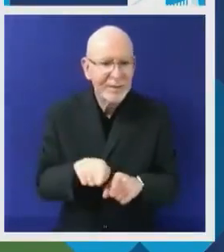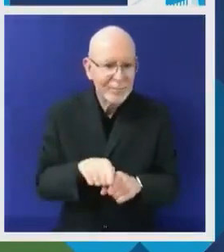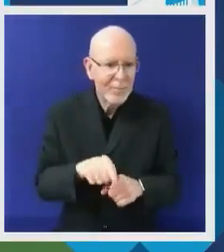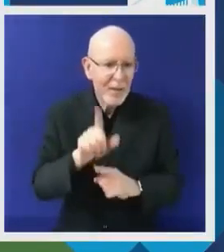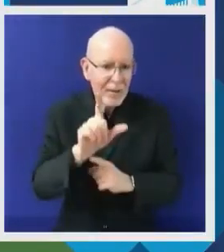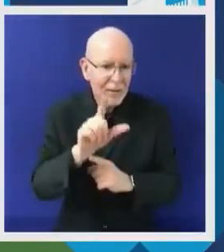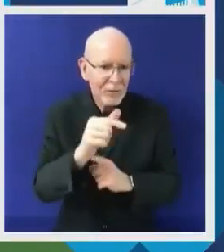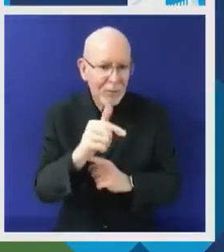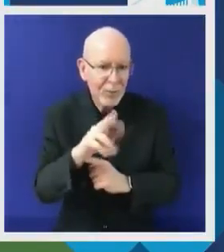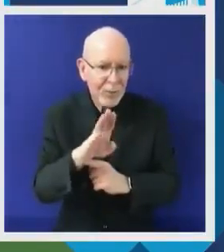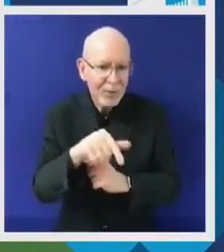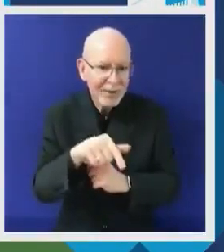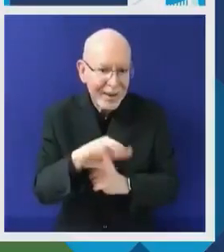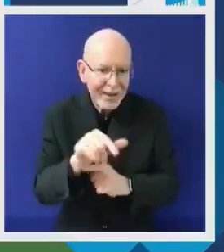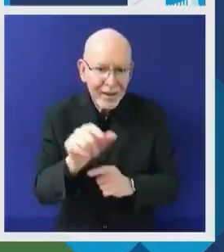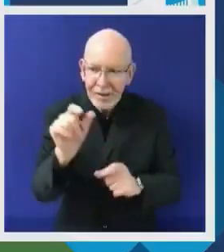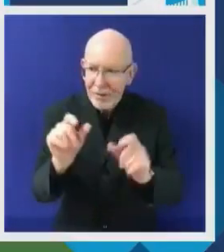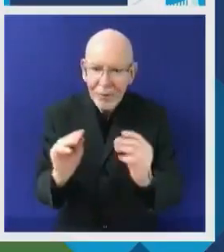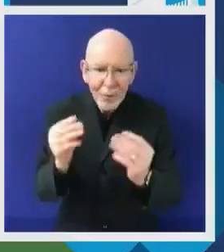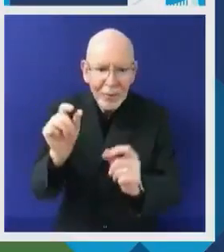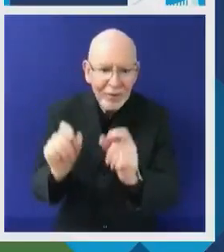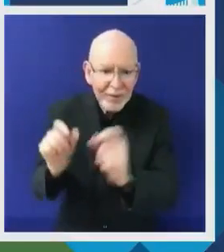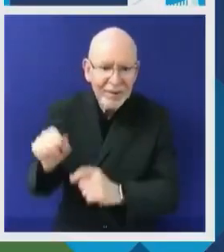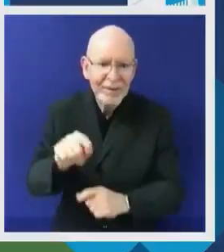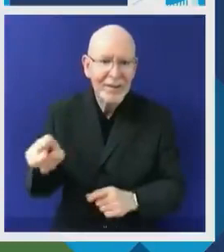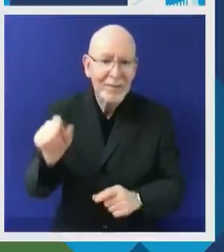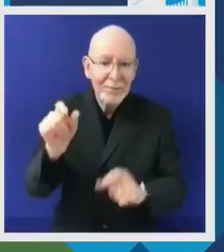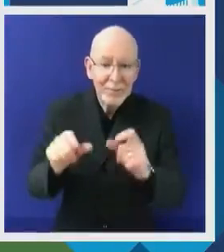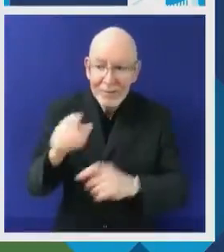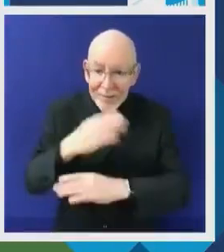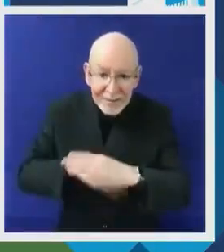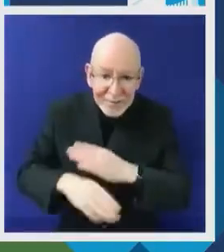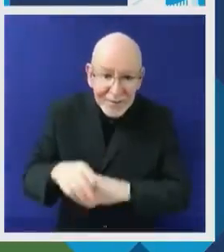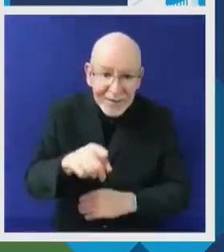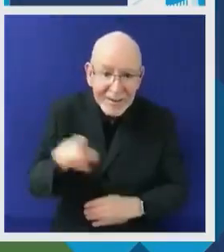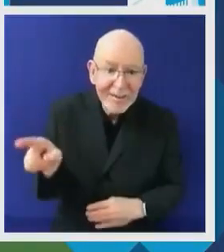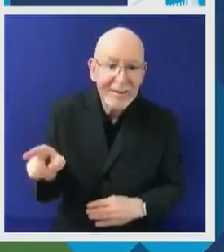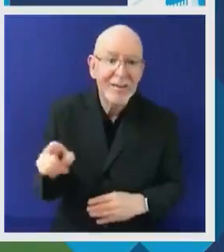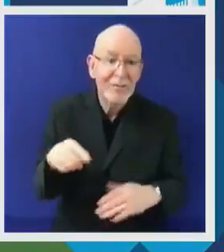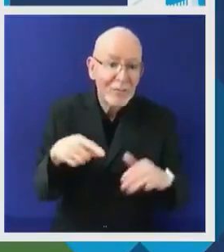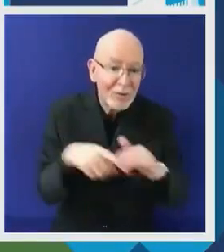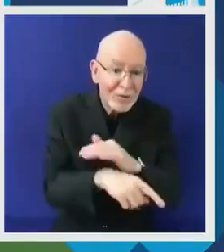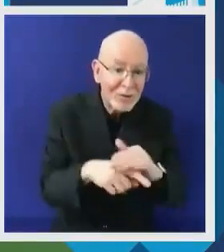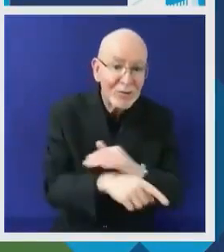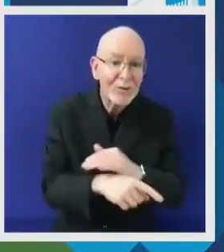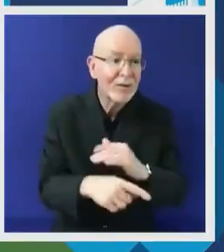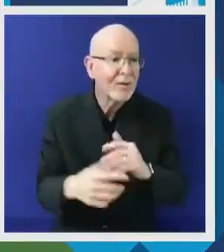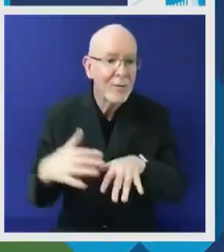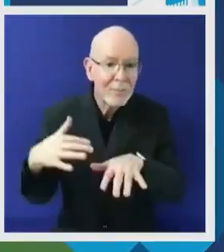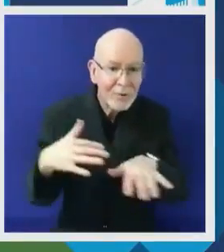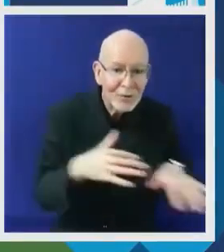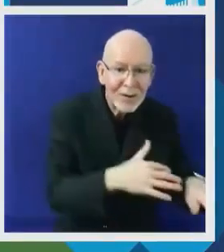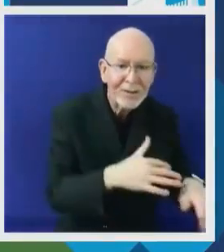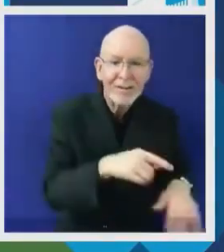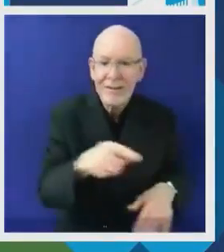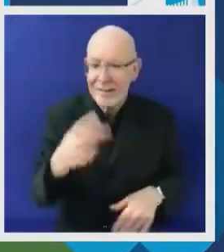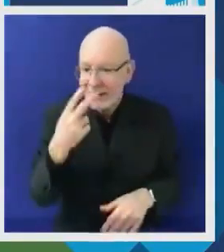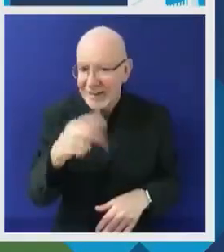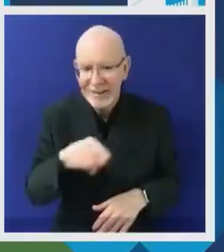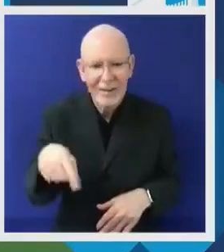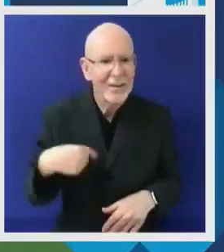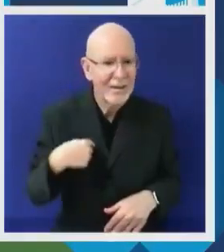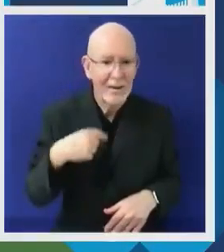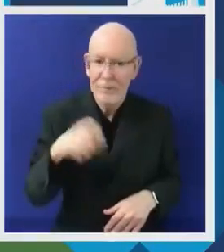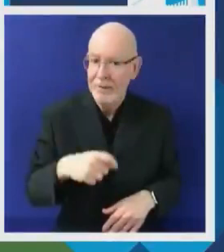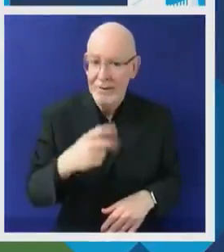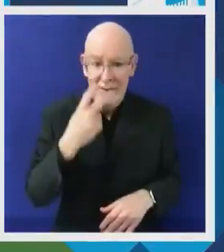demanding for climate action, racial equality, gender equality, democracy and the respect of fundamental freedoms and human